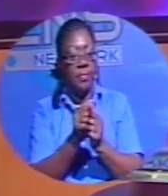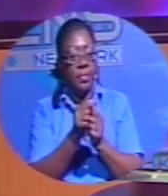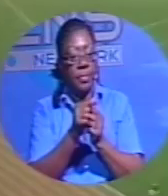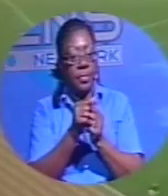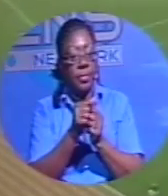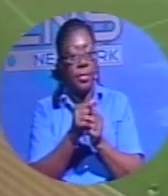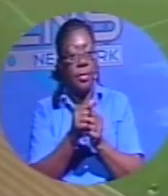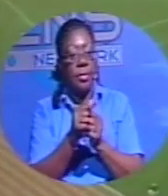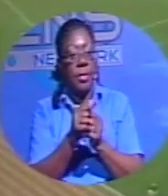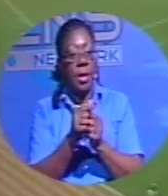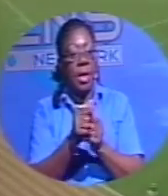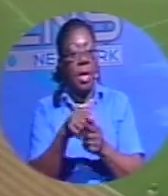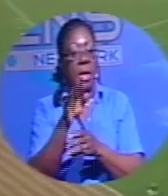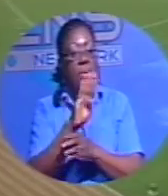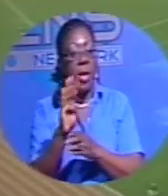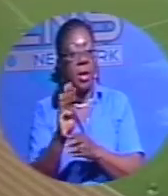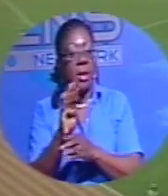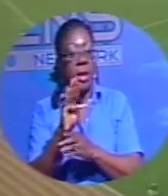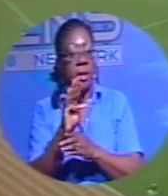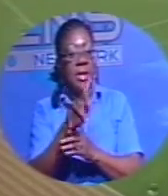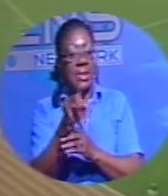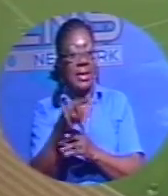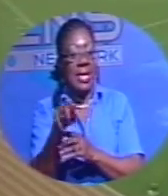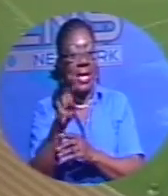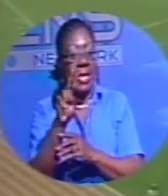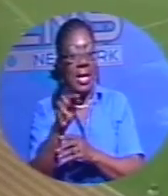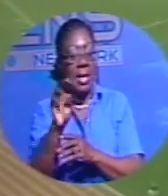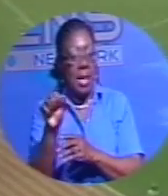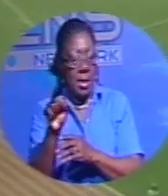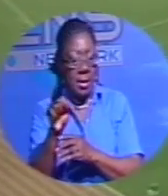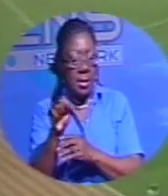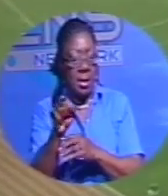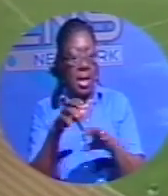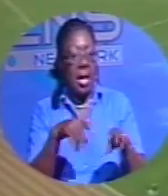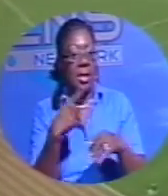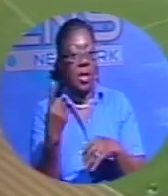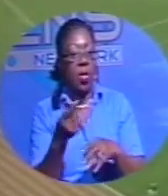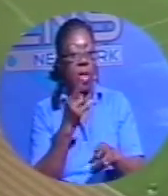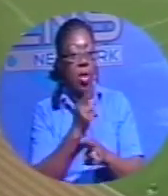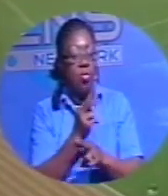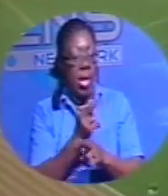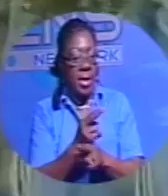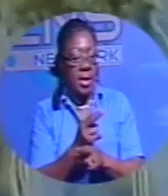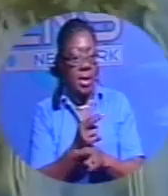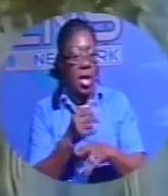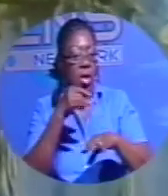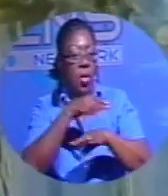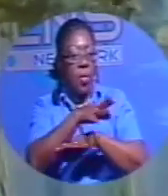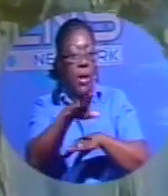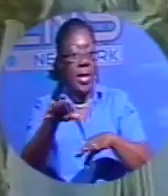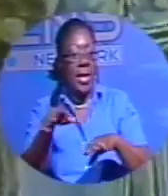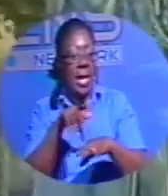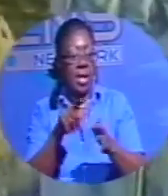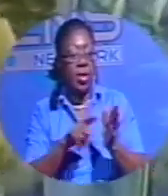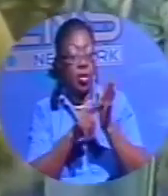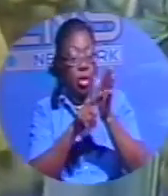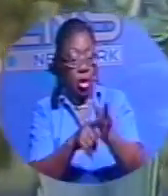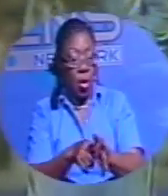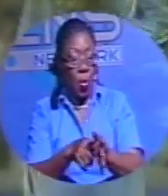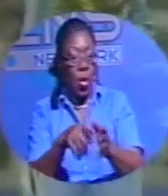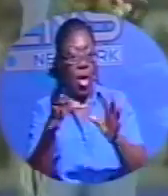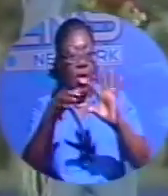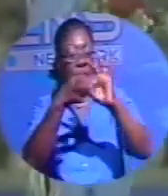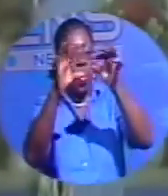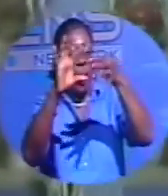The Broadcasting Corporation of the Bahamas, having secured exclusive rights as the official Olympic broadcaster in the Bahamas today, announced that it